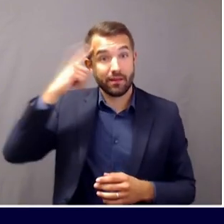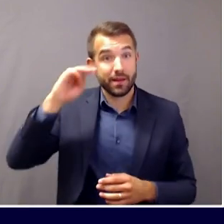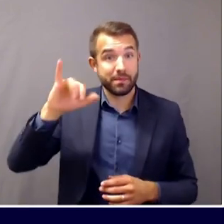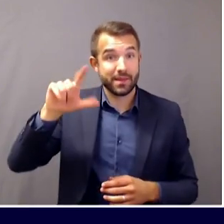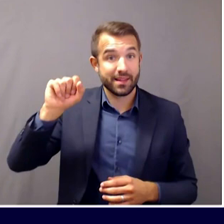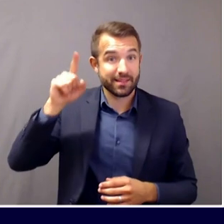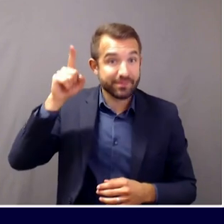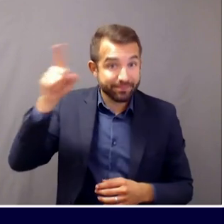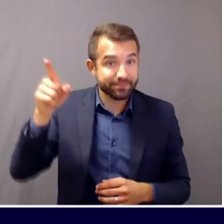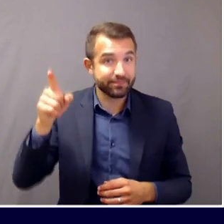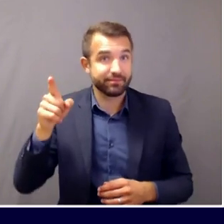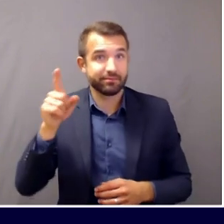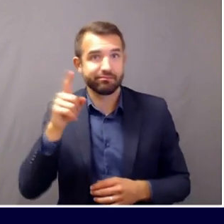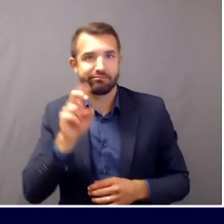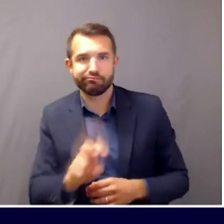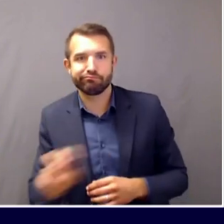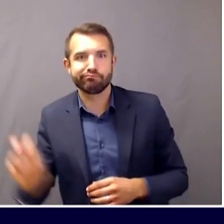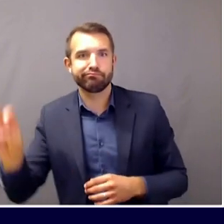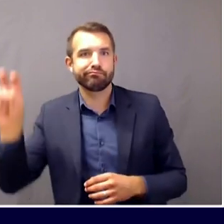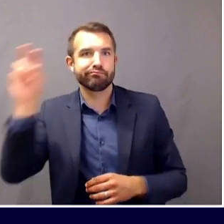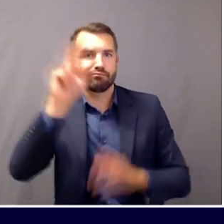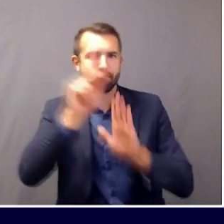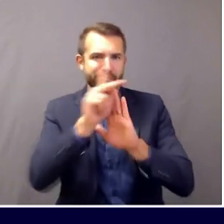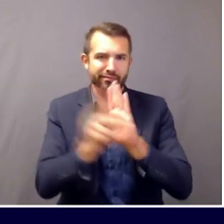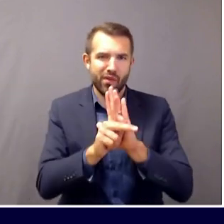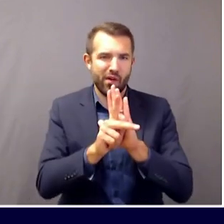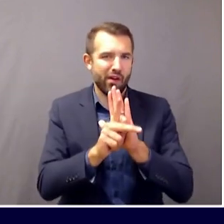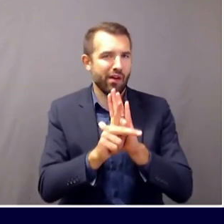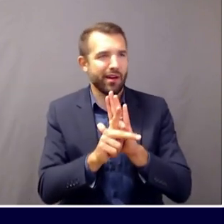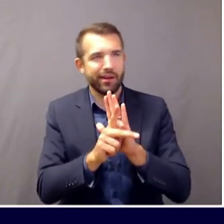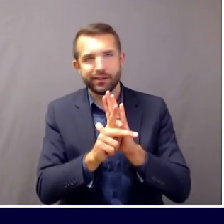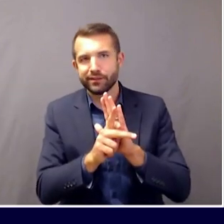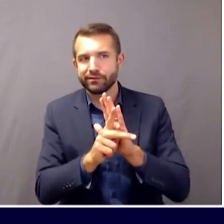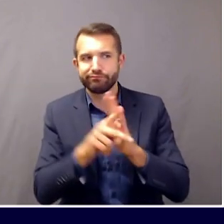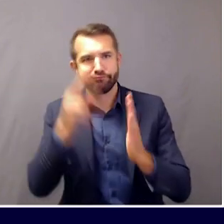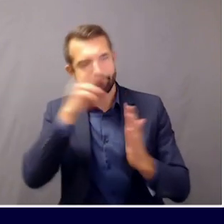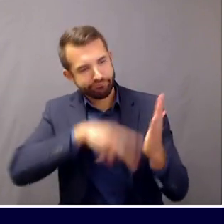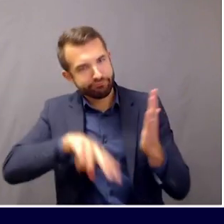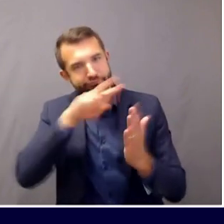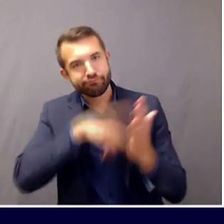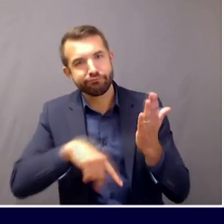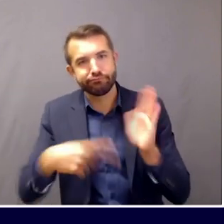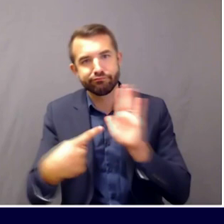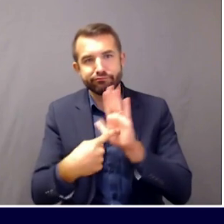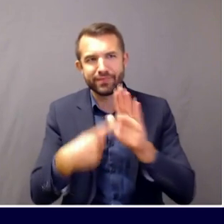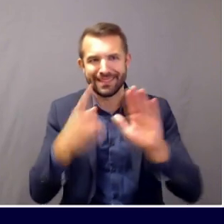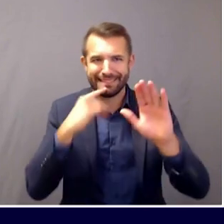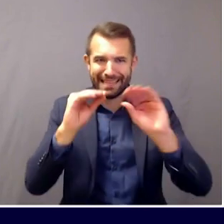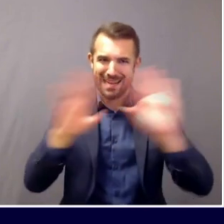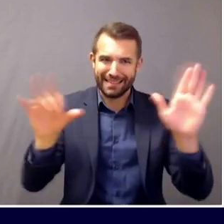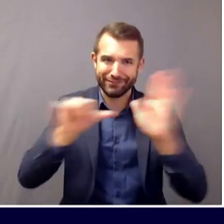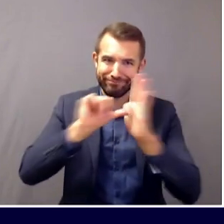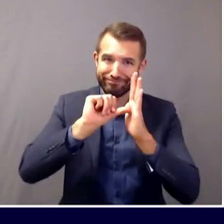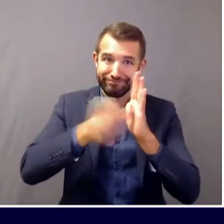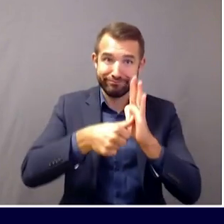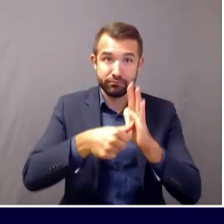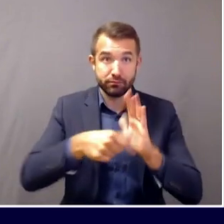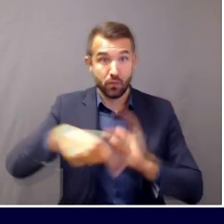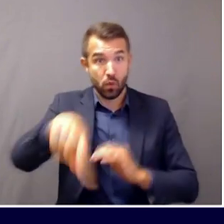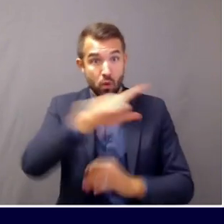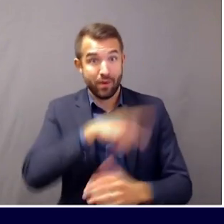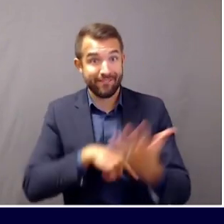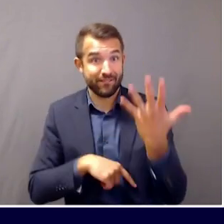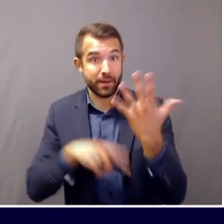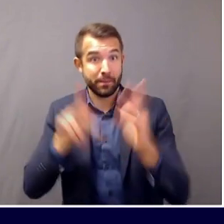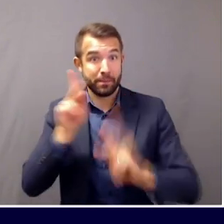Because when you take a look at those, the individuals that you noted, Don, should either in principle not be here, or if they are